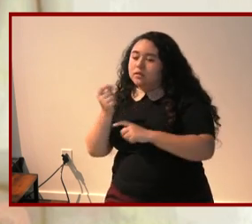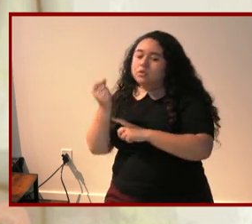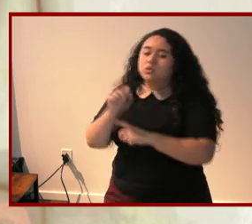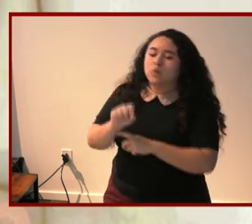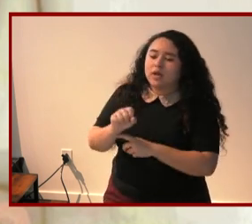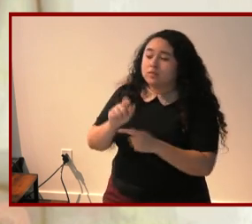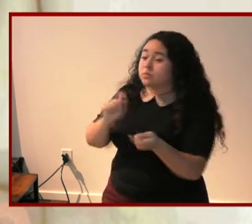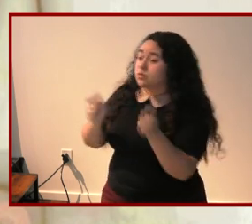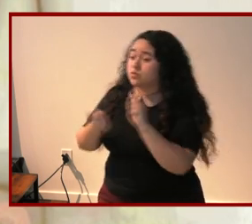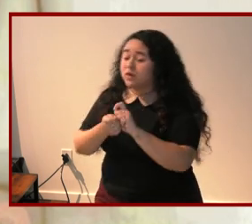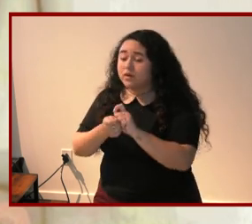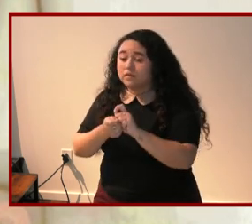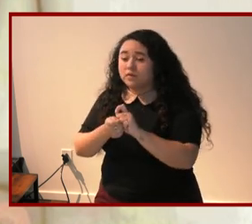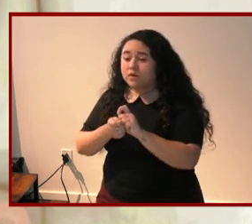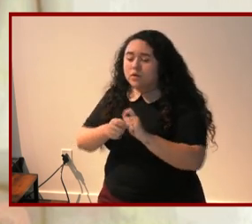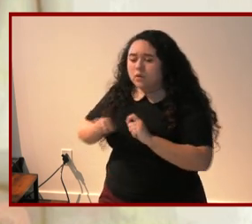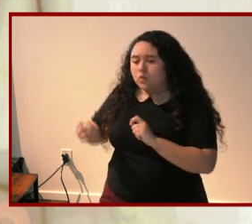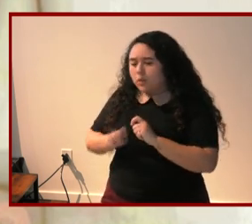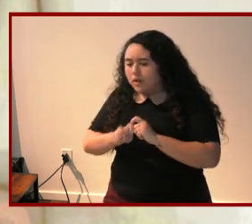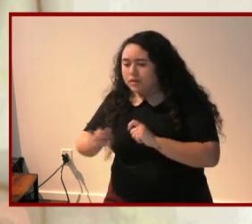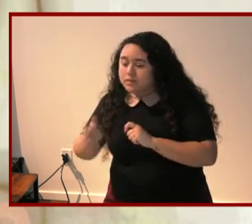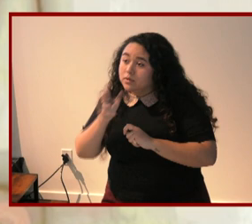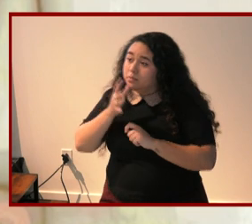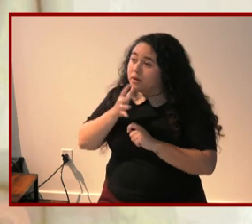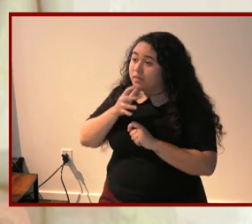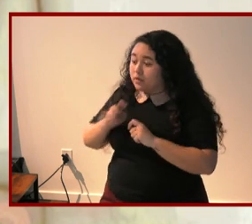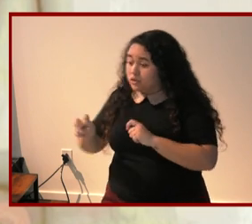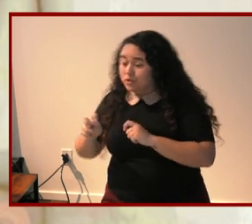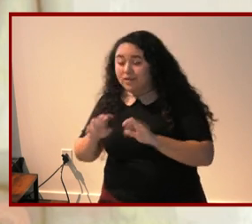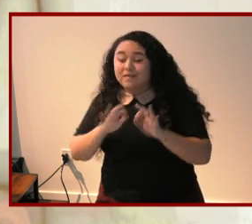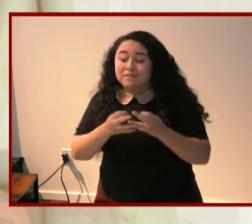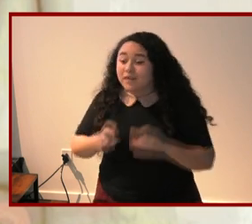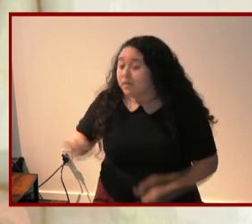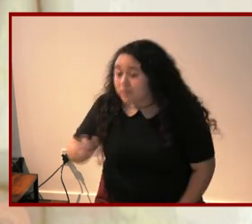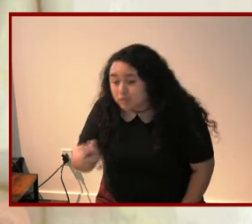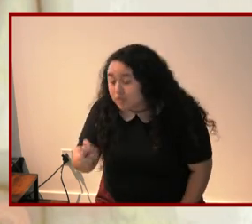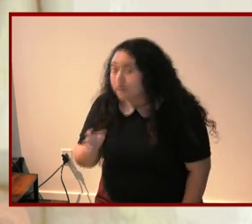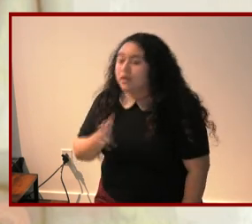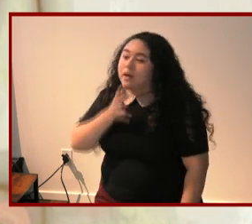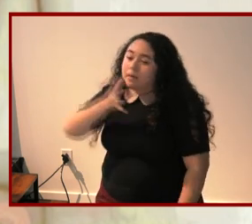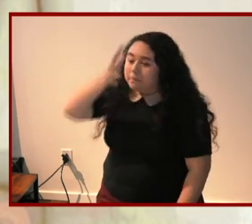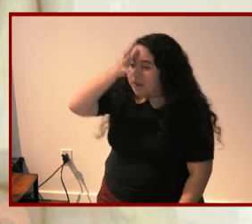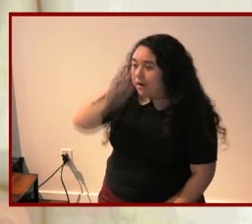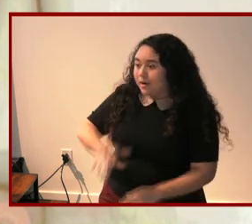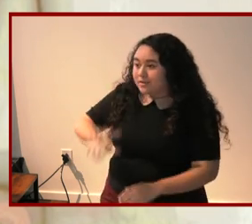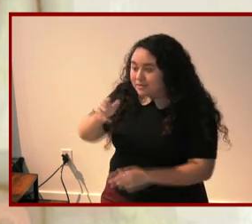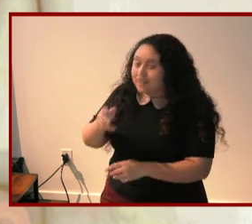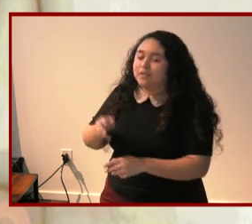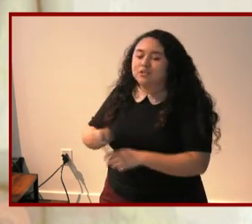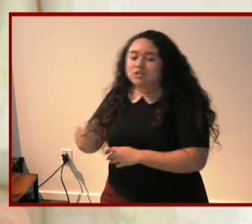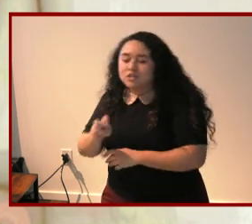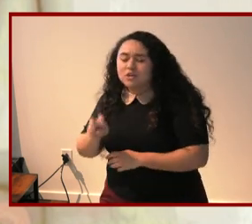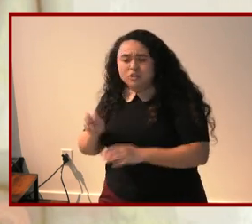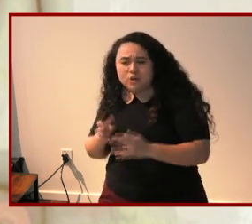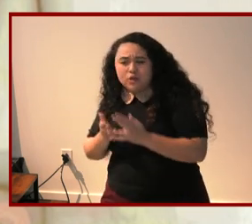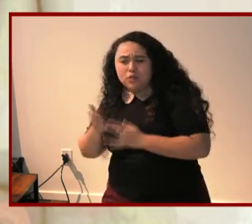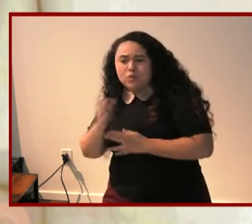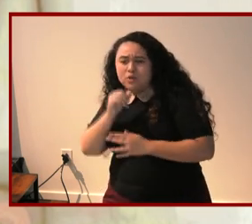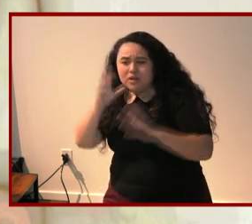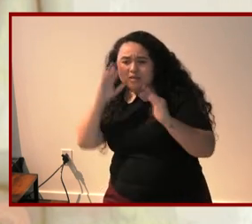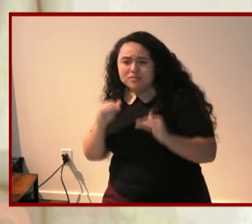or a mother's journey a family's journey a family's journey a journey through the unexpected